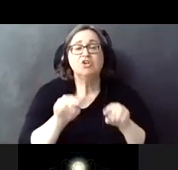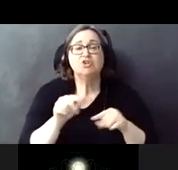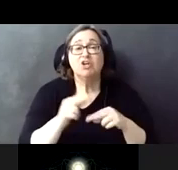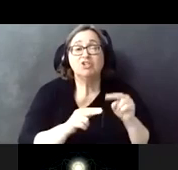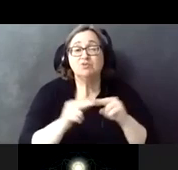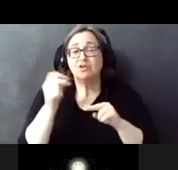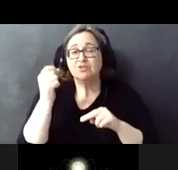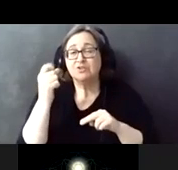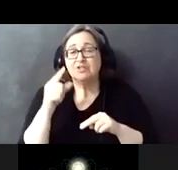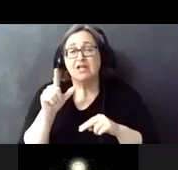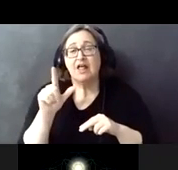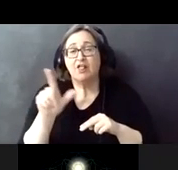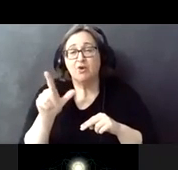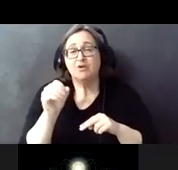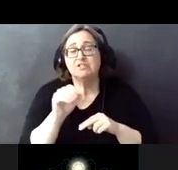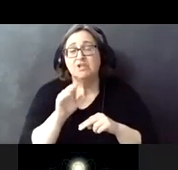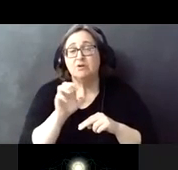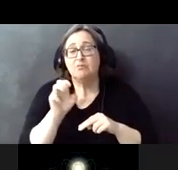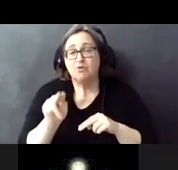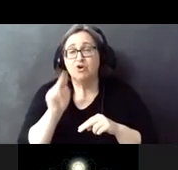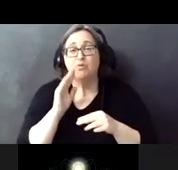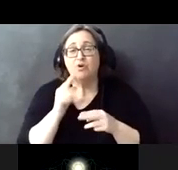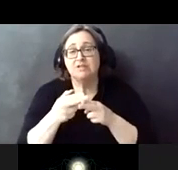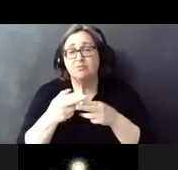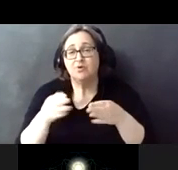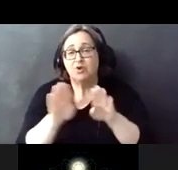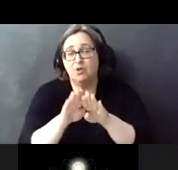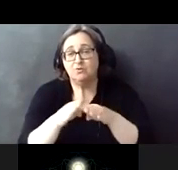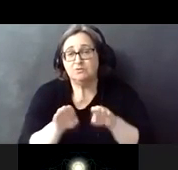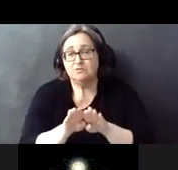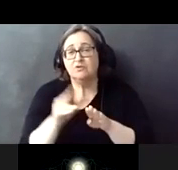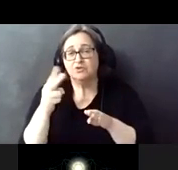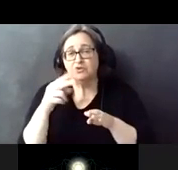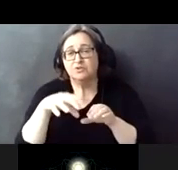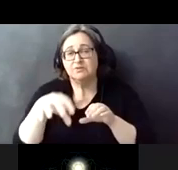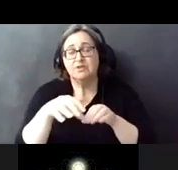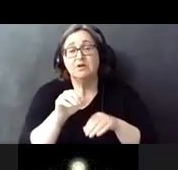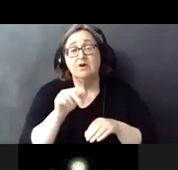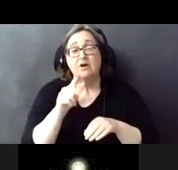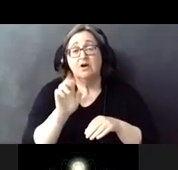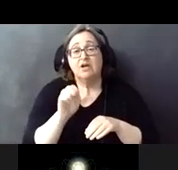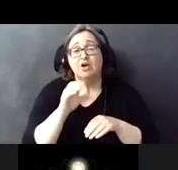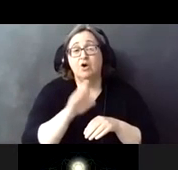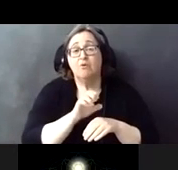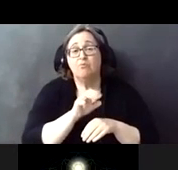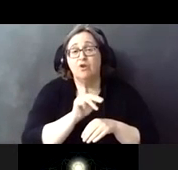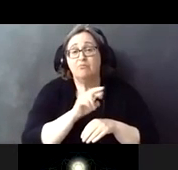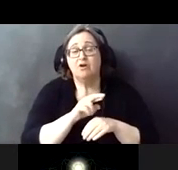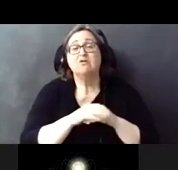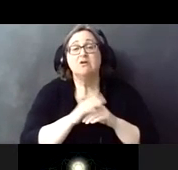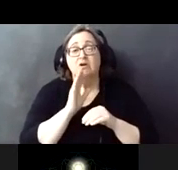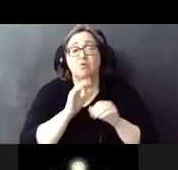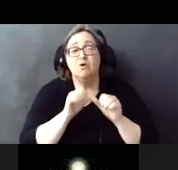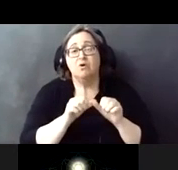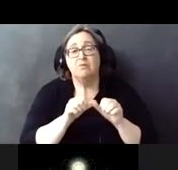however lawrence and berwin will temporarily close argyle and brinmar will remain open through the